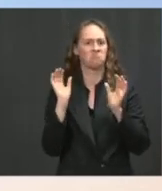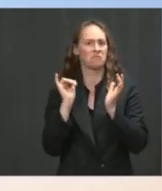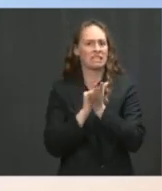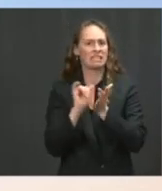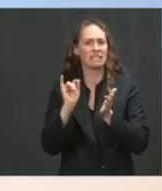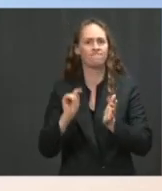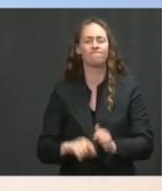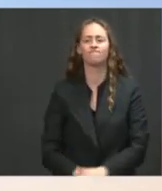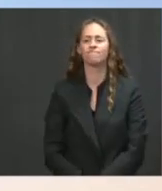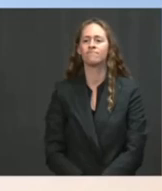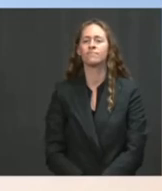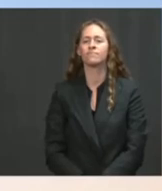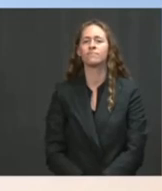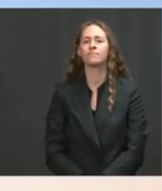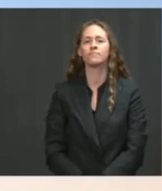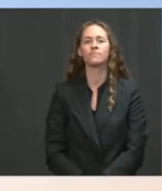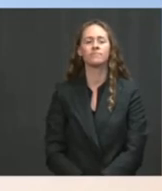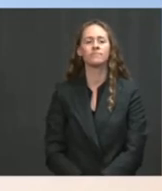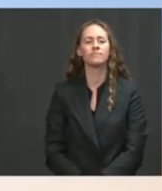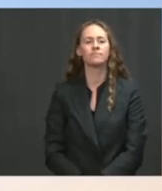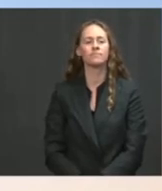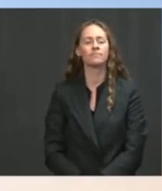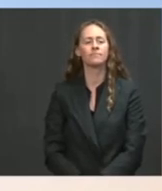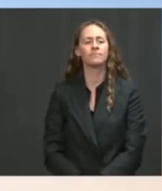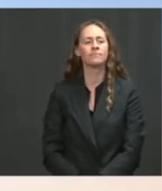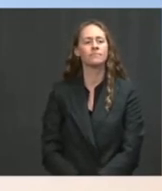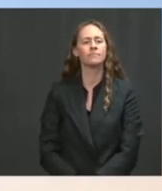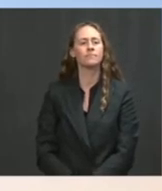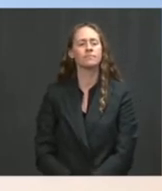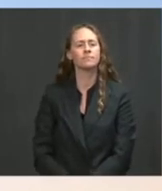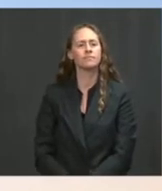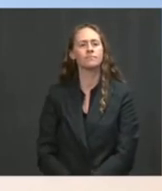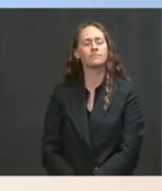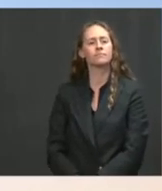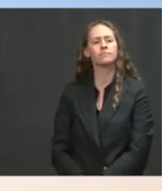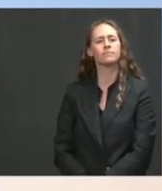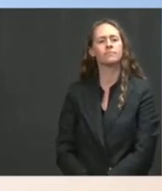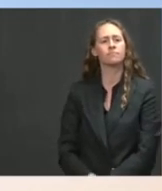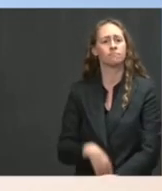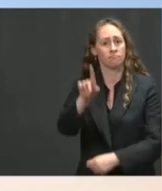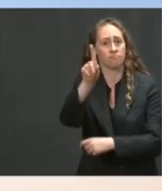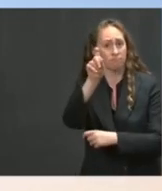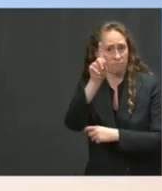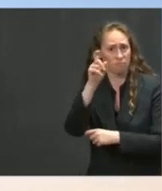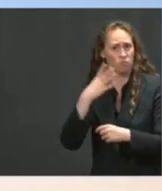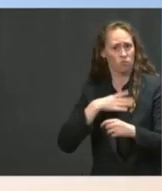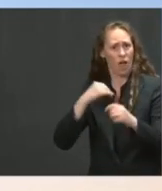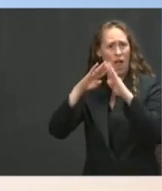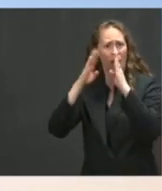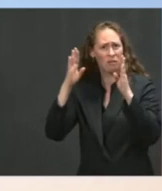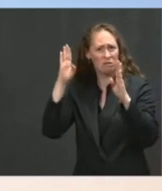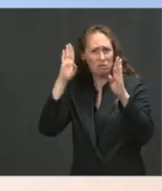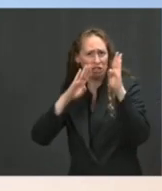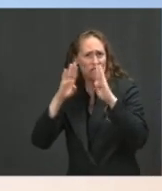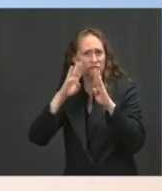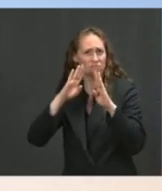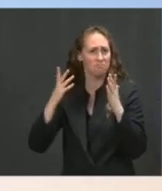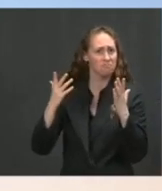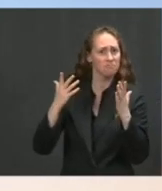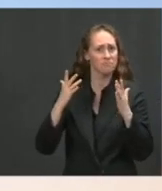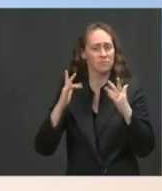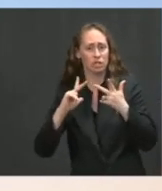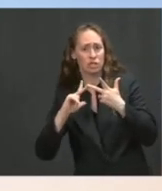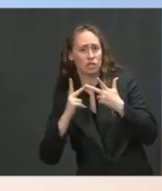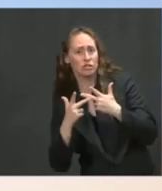COVID, is the White House concerned that moving forward with boosters could make it that much harder to get more unvaccinated Americans to get that initial